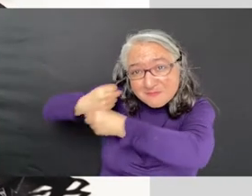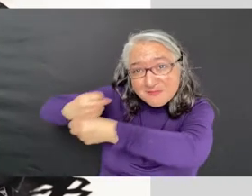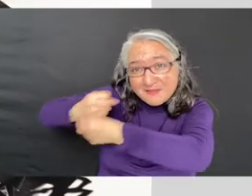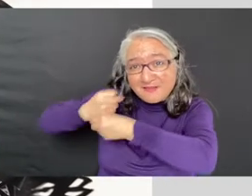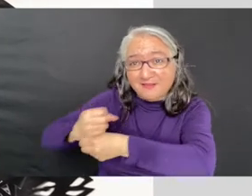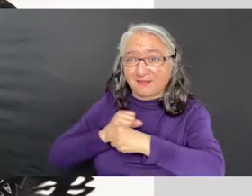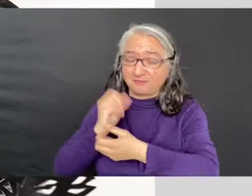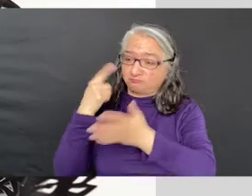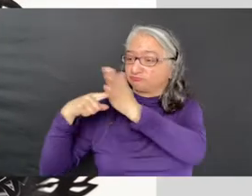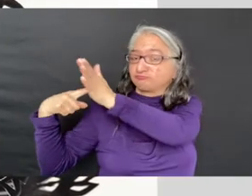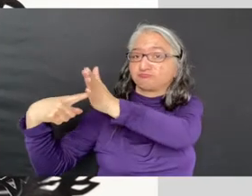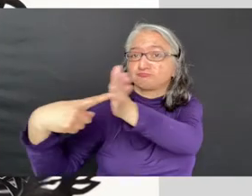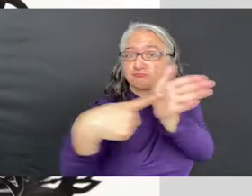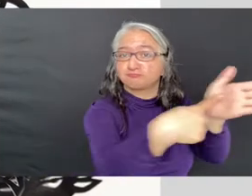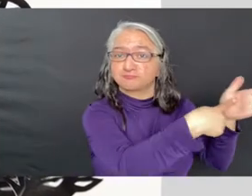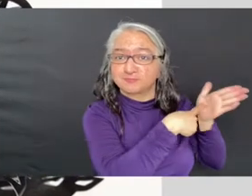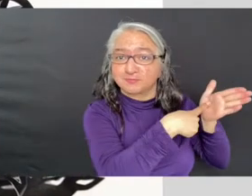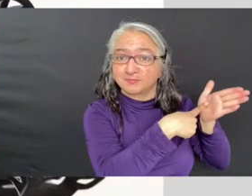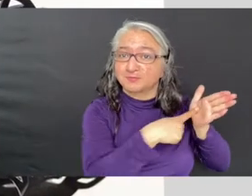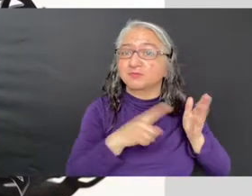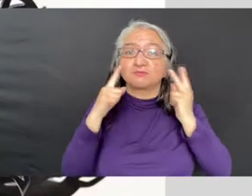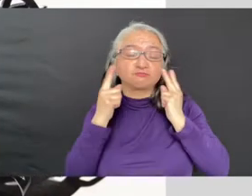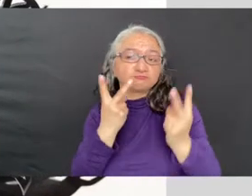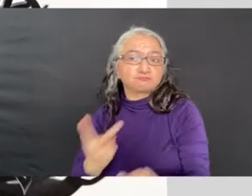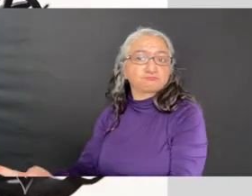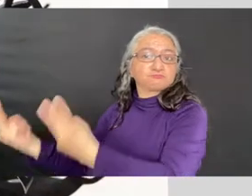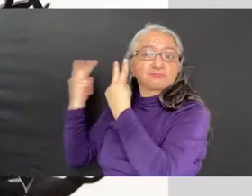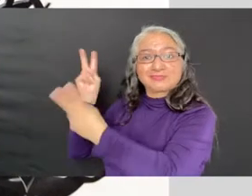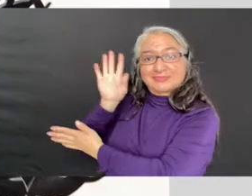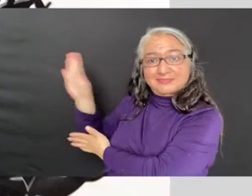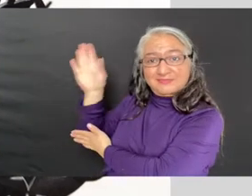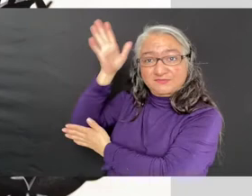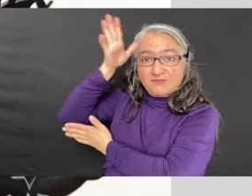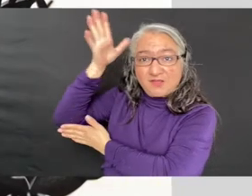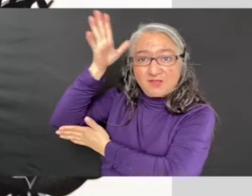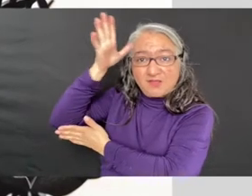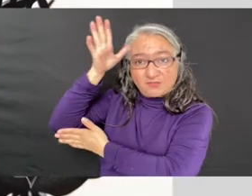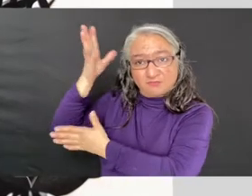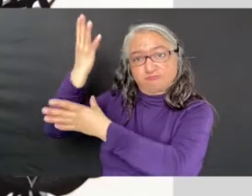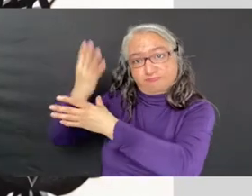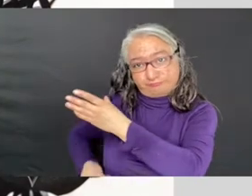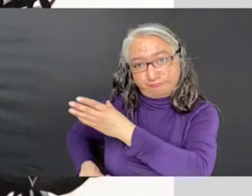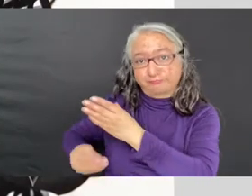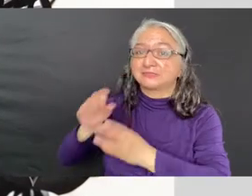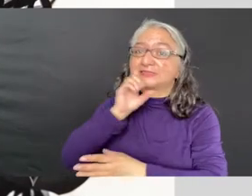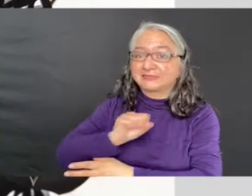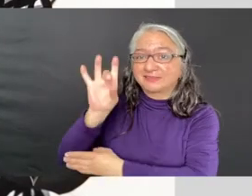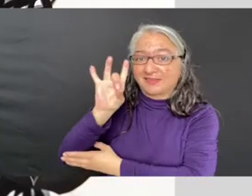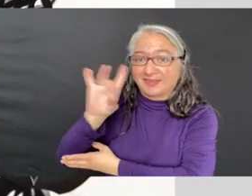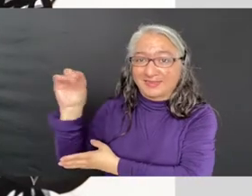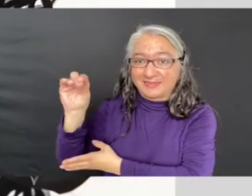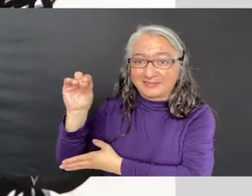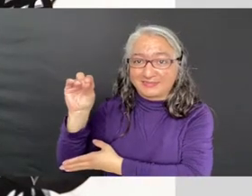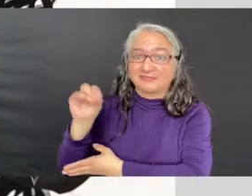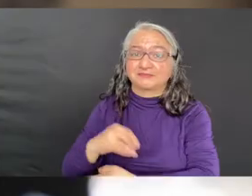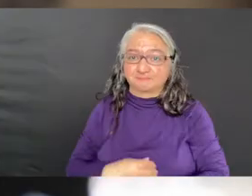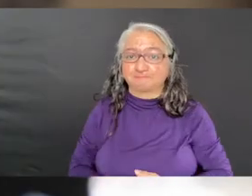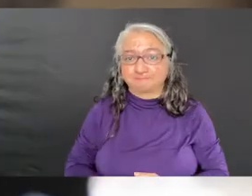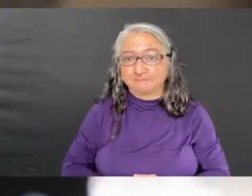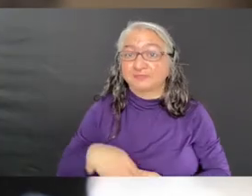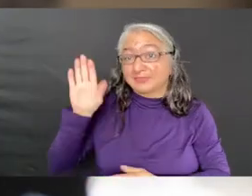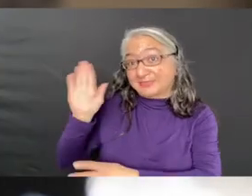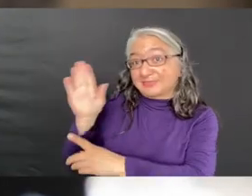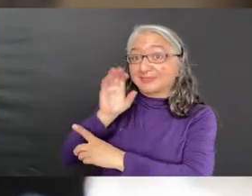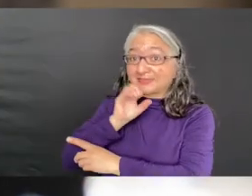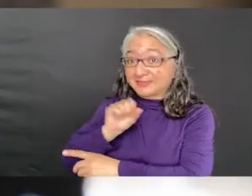exhibition. It is in memory of the passing of Robles' father at the age of 80, ten years ago. Age 80